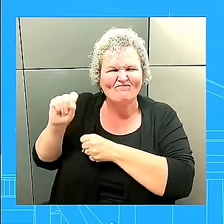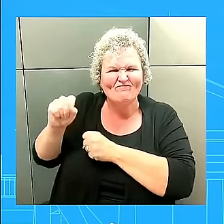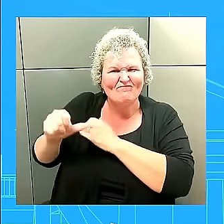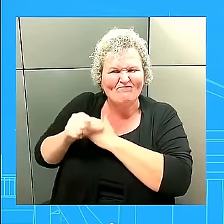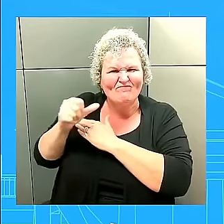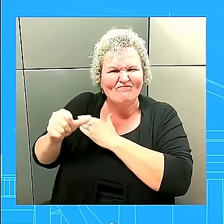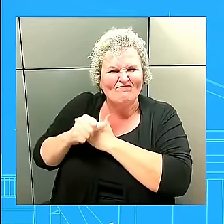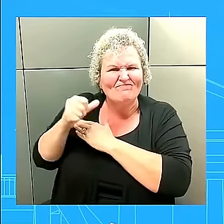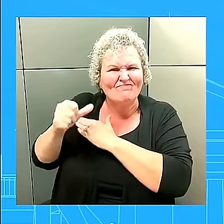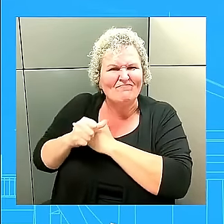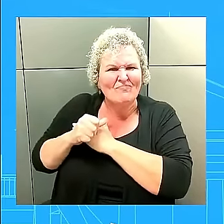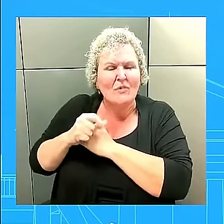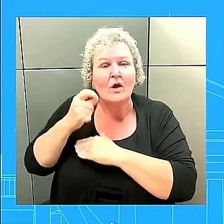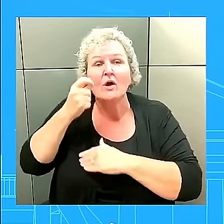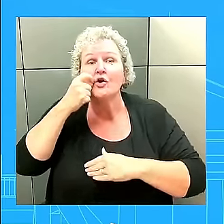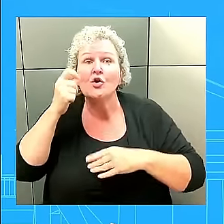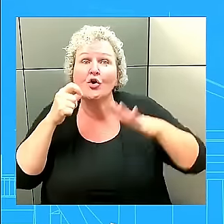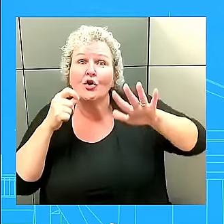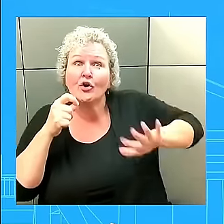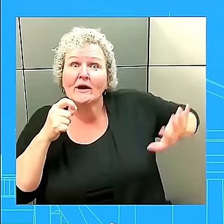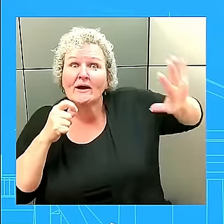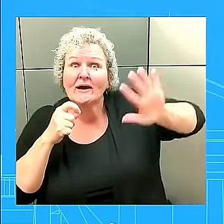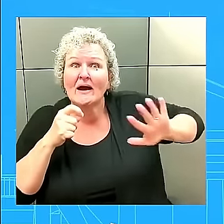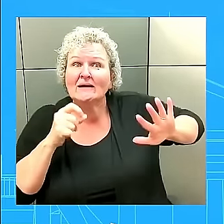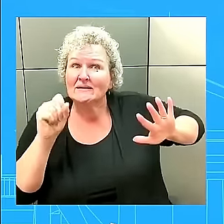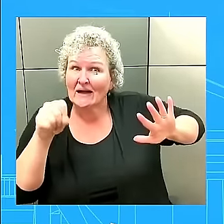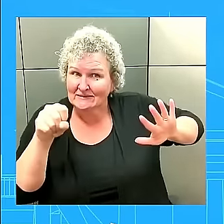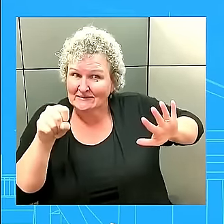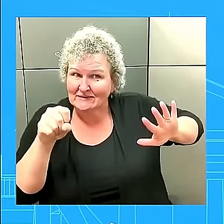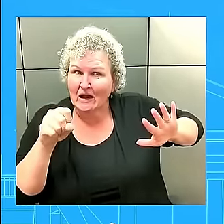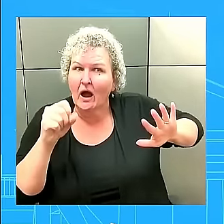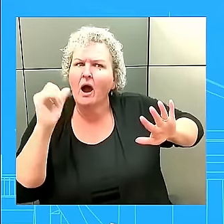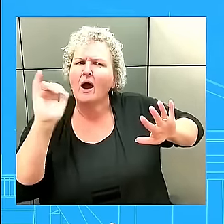to see what this development means for them, but also for the Indo-Pacific region.